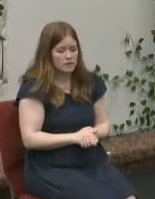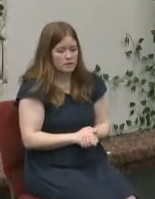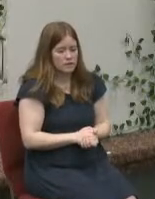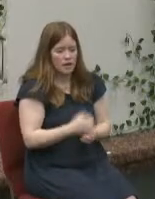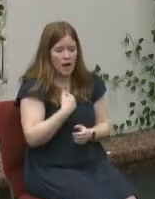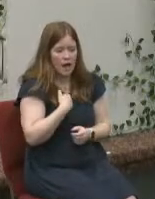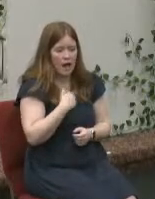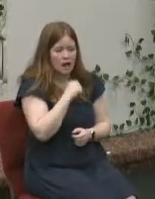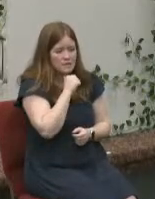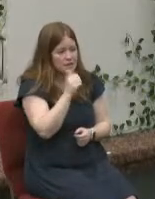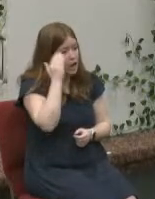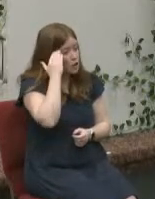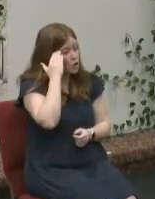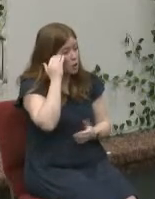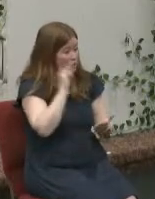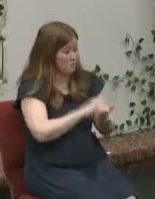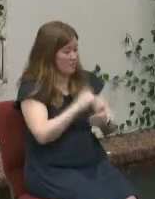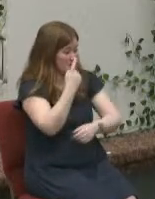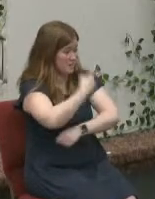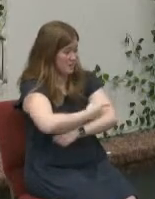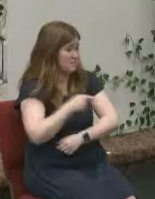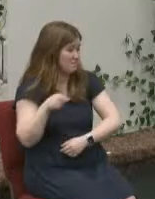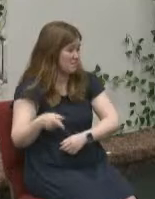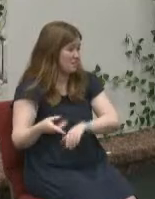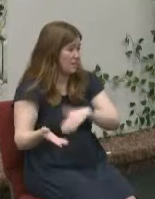i didn't realize that day would be their last day